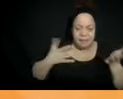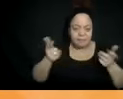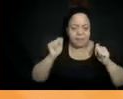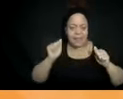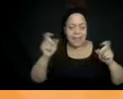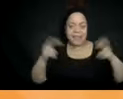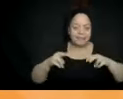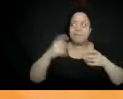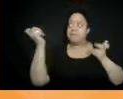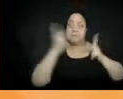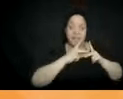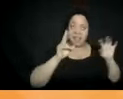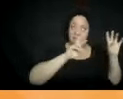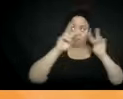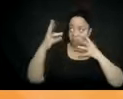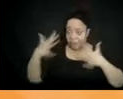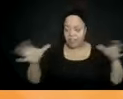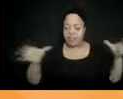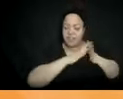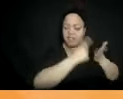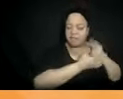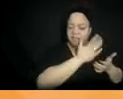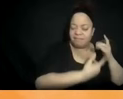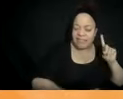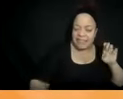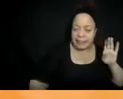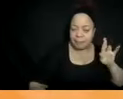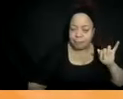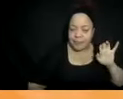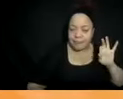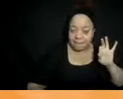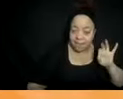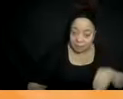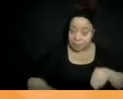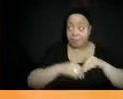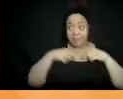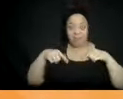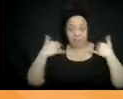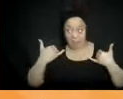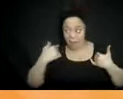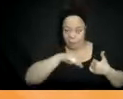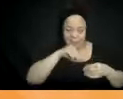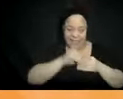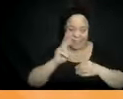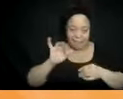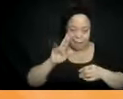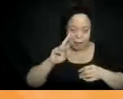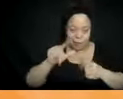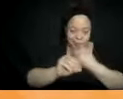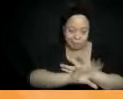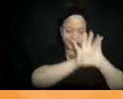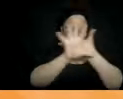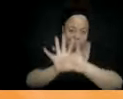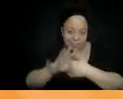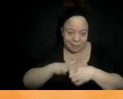is not easy to navigate because like we're all over the place and where some of you are at home, you're whatever. So I